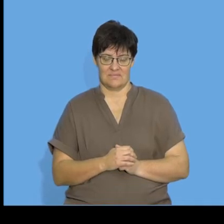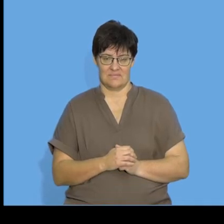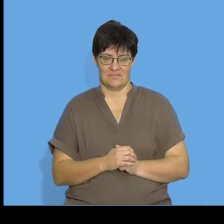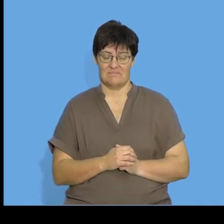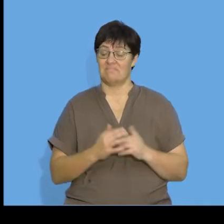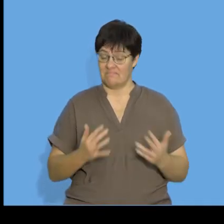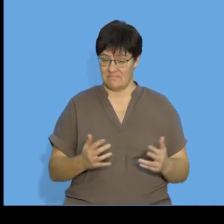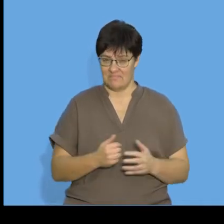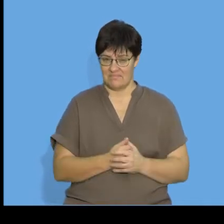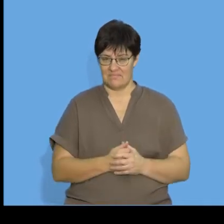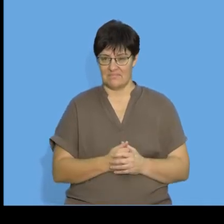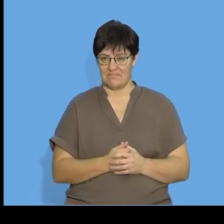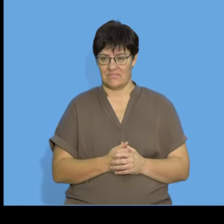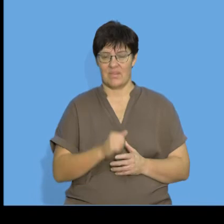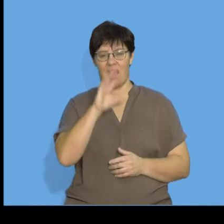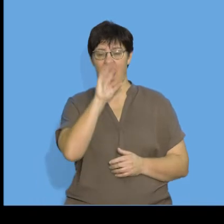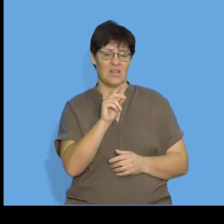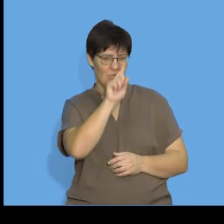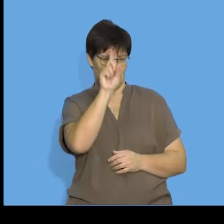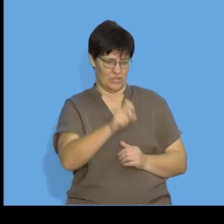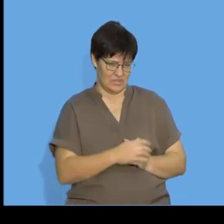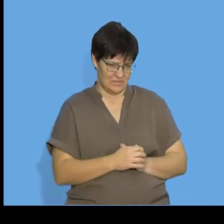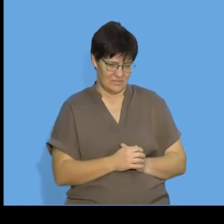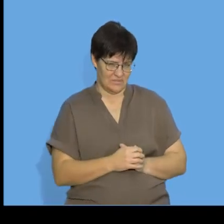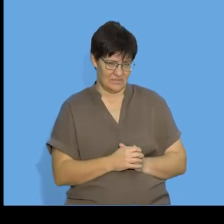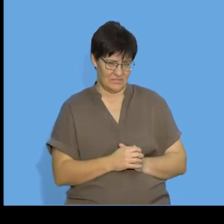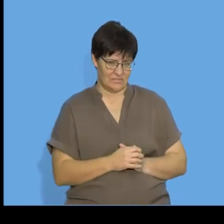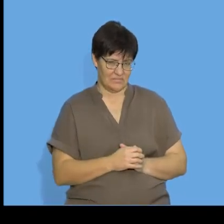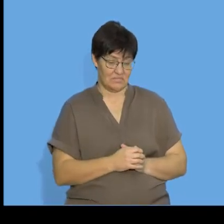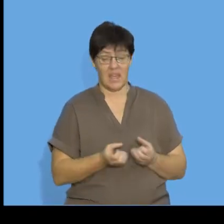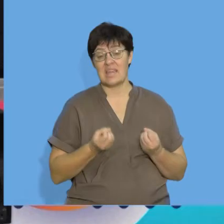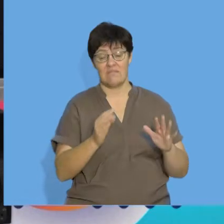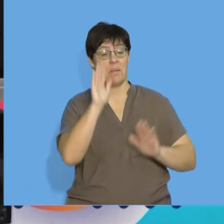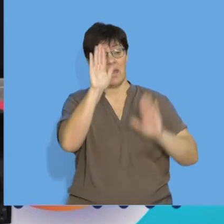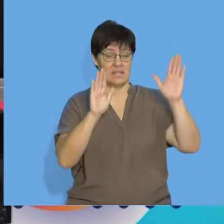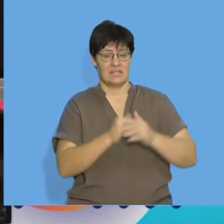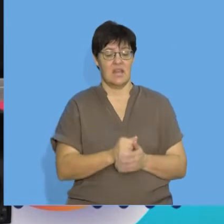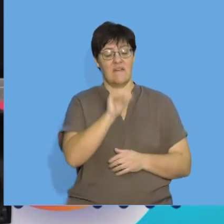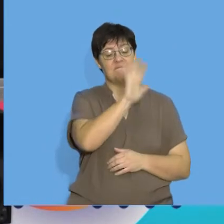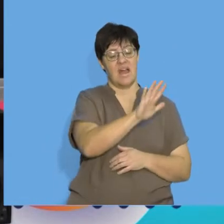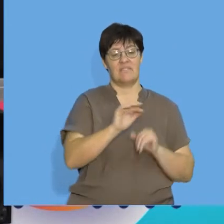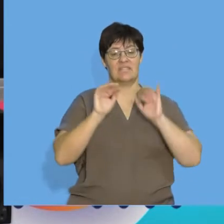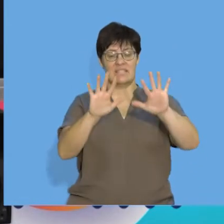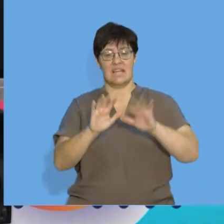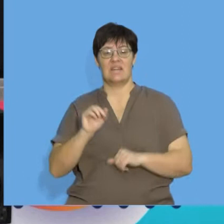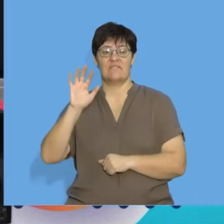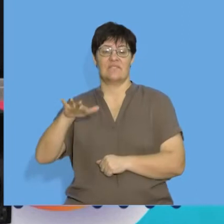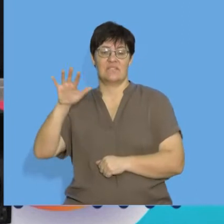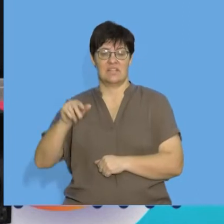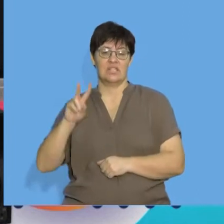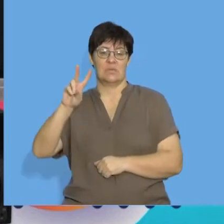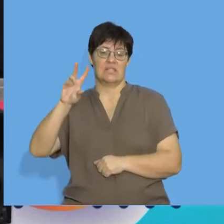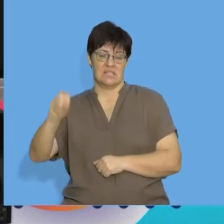Okay. So, I'm going to ask a hypothetical question. If I gave you the pattern 5,